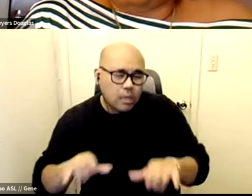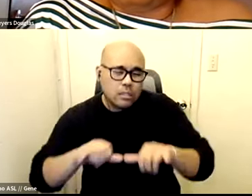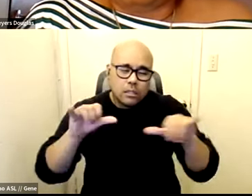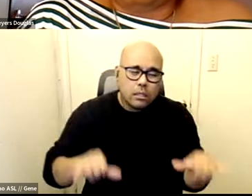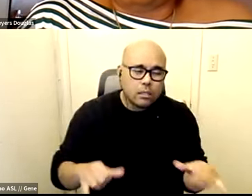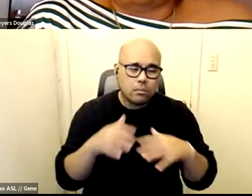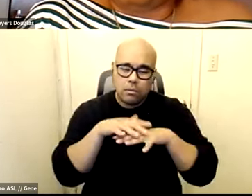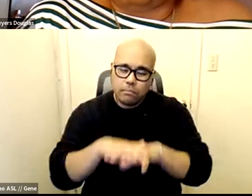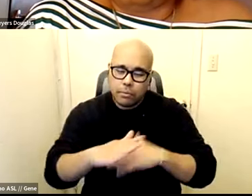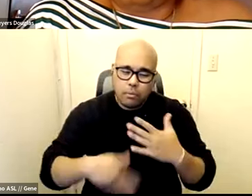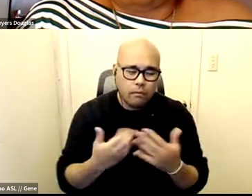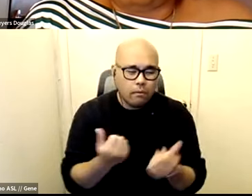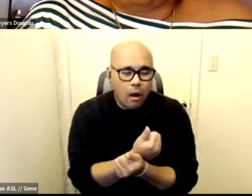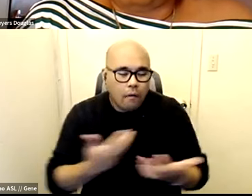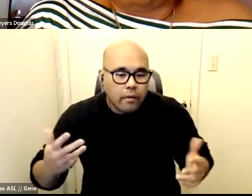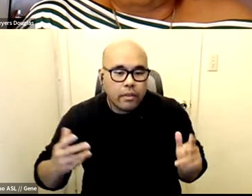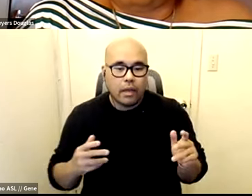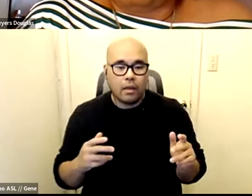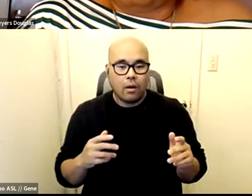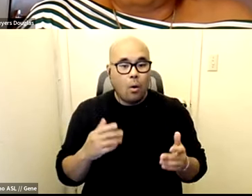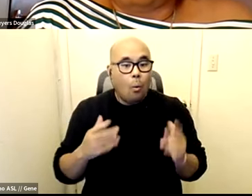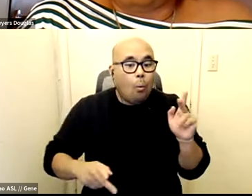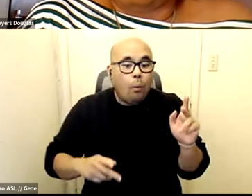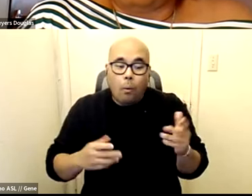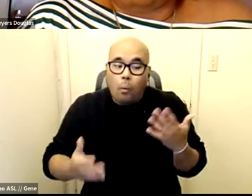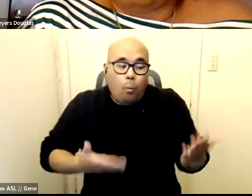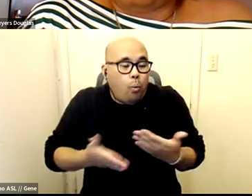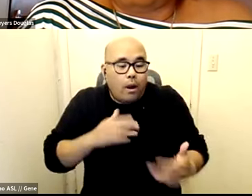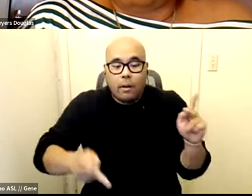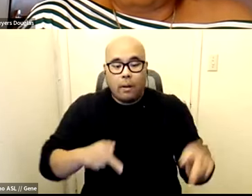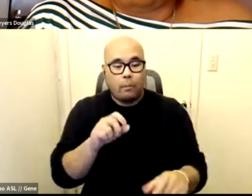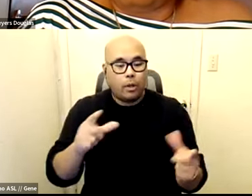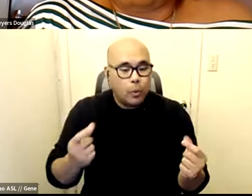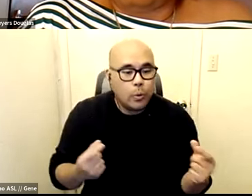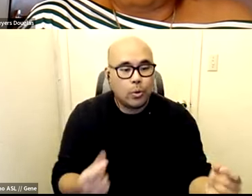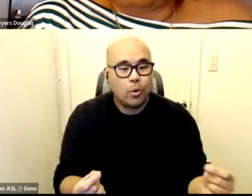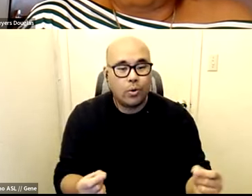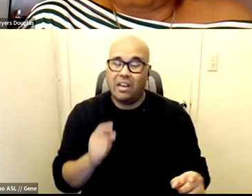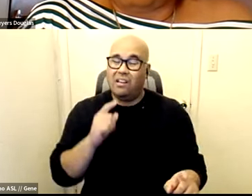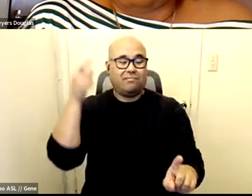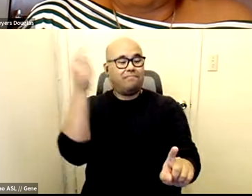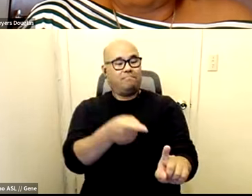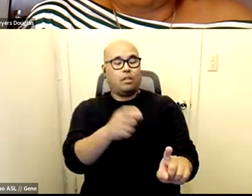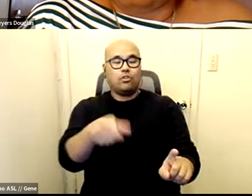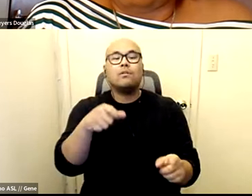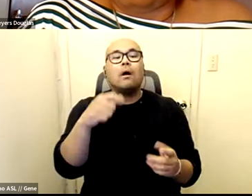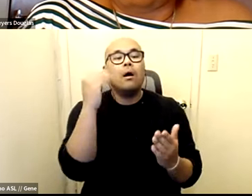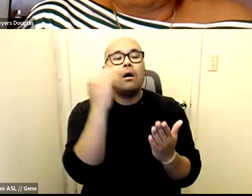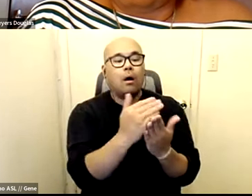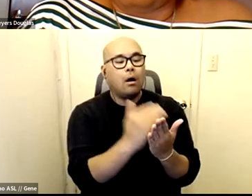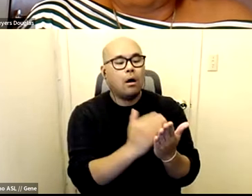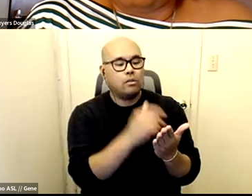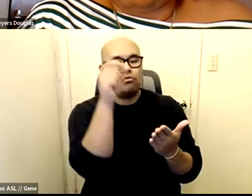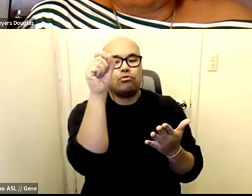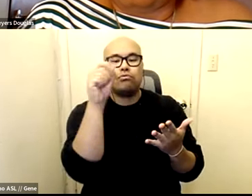pieces that people are working on what really it's really about them checking a box instead of writing in